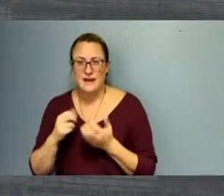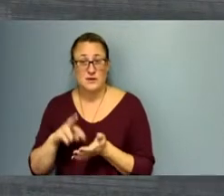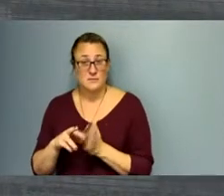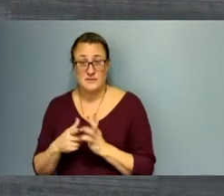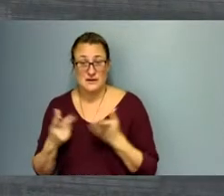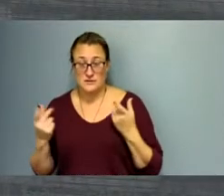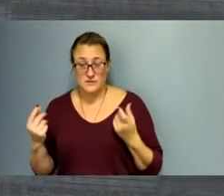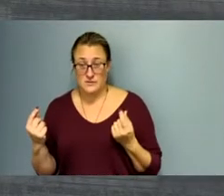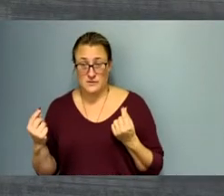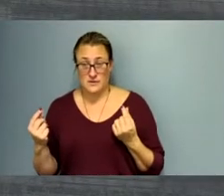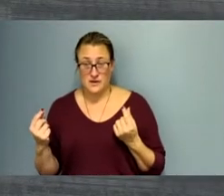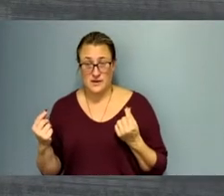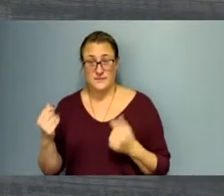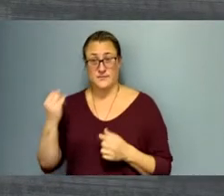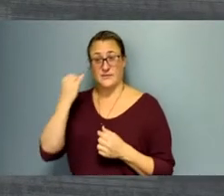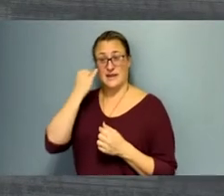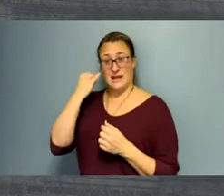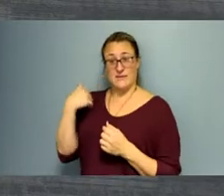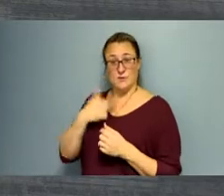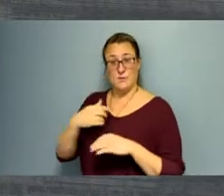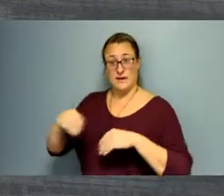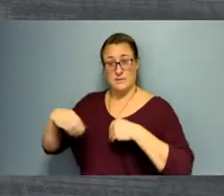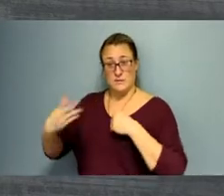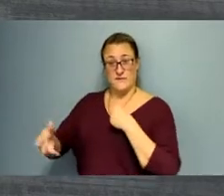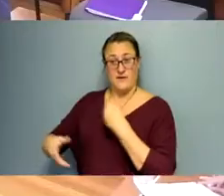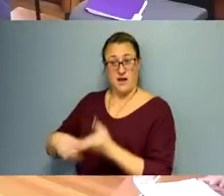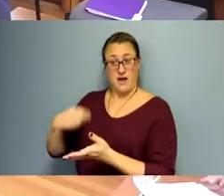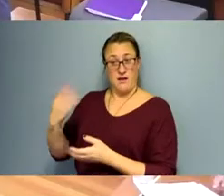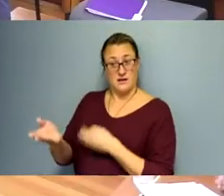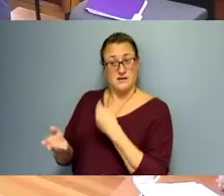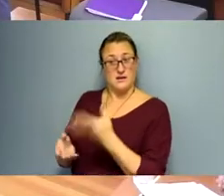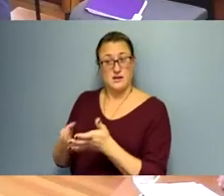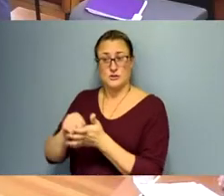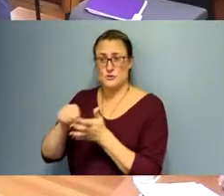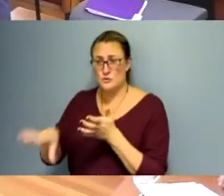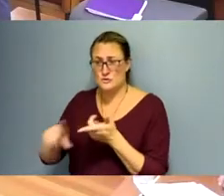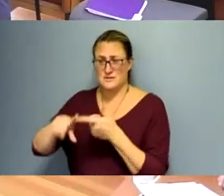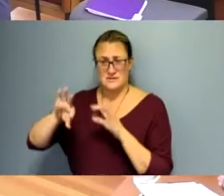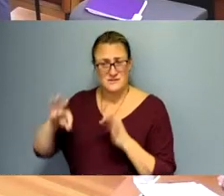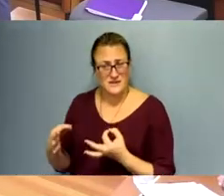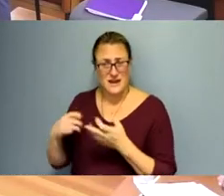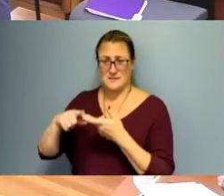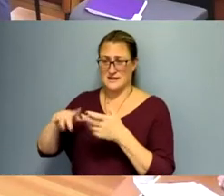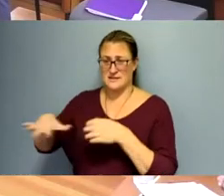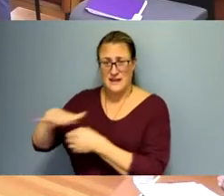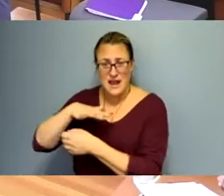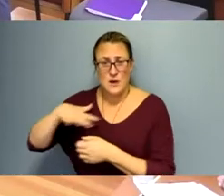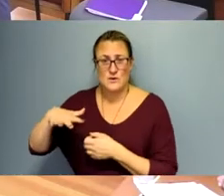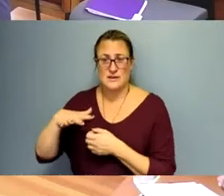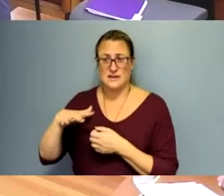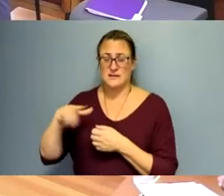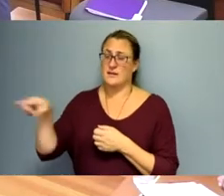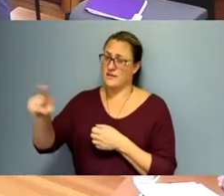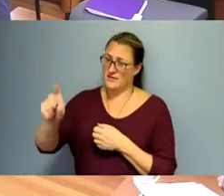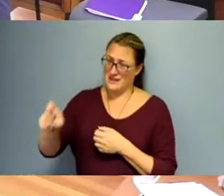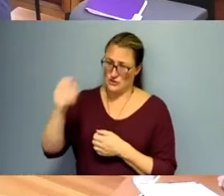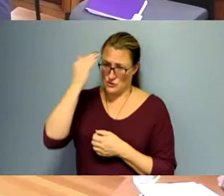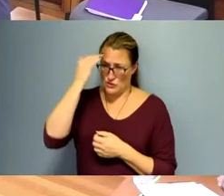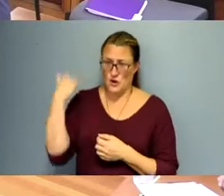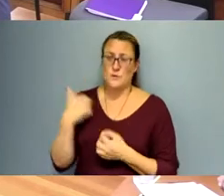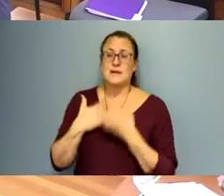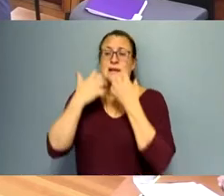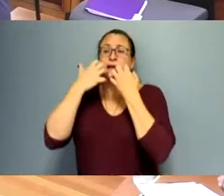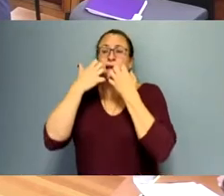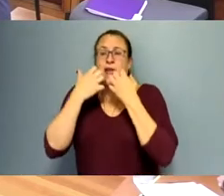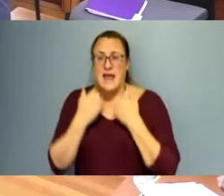are providing to the county, to the county, students, to the families, that they know that we genuinely care about them and we